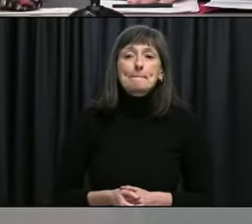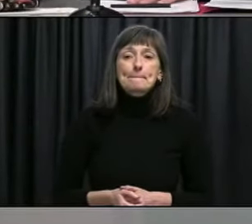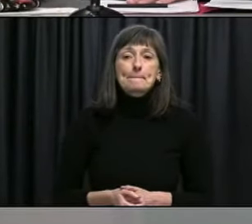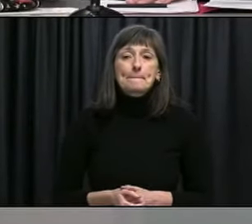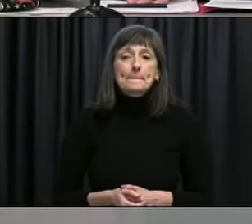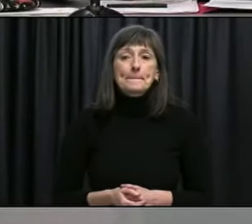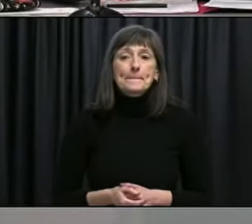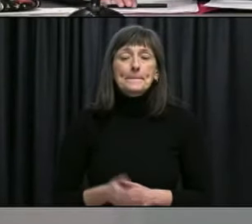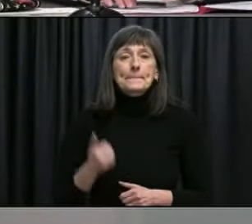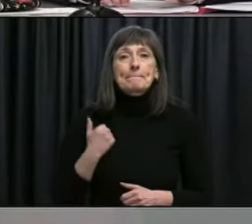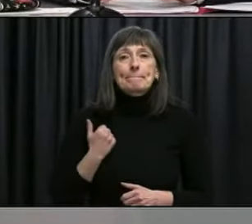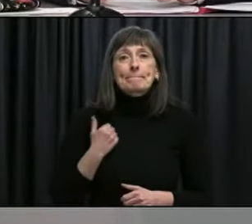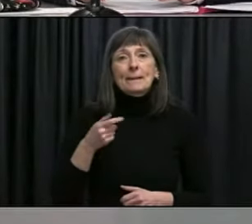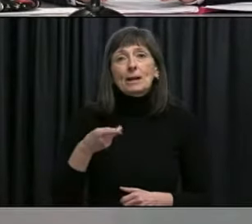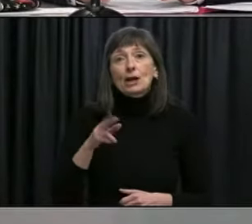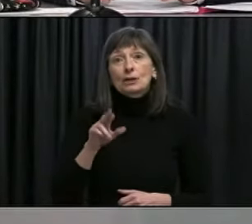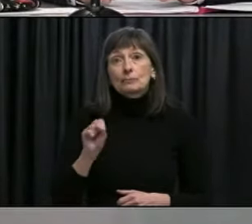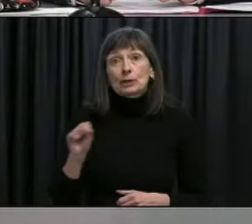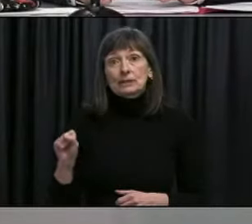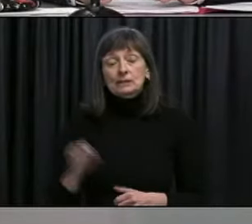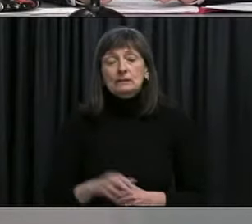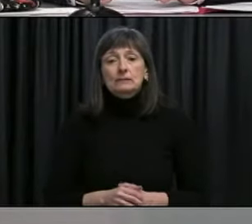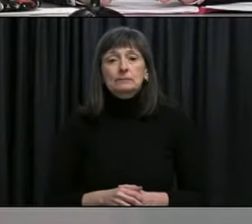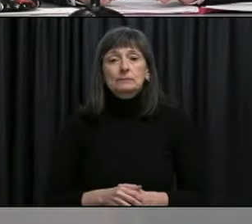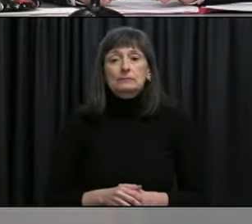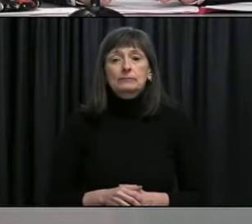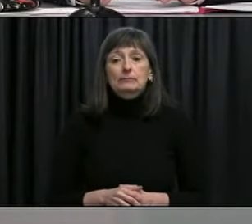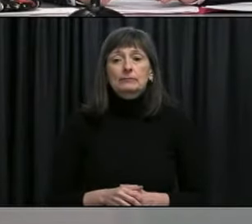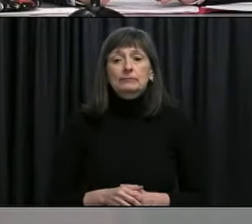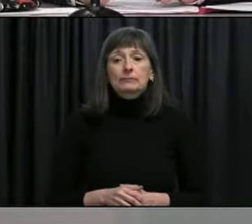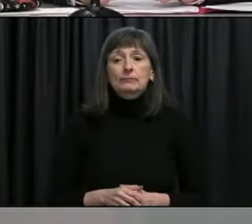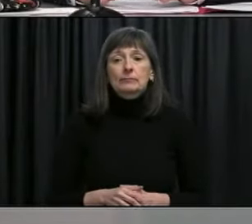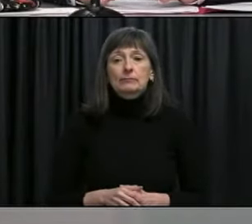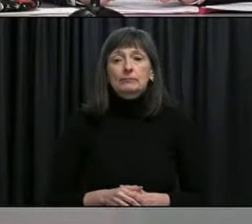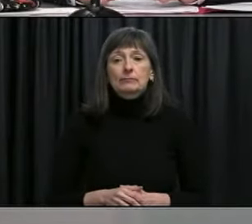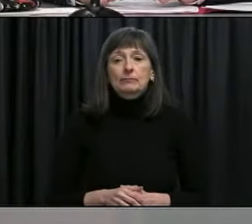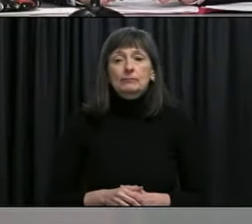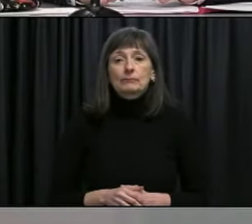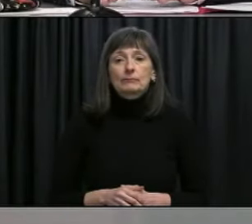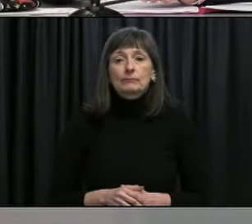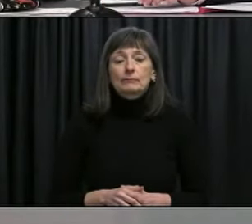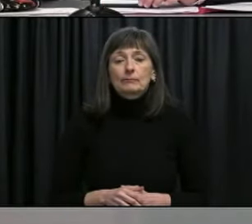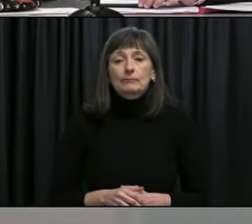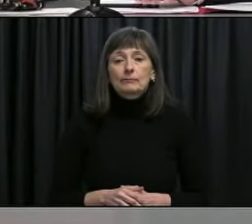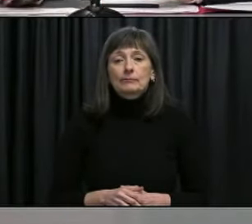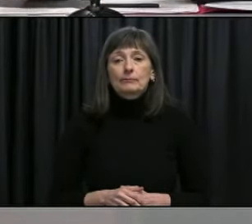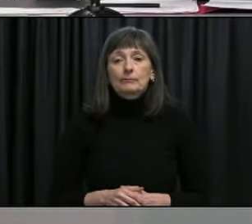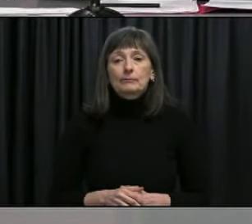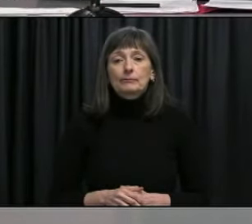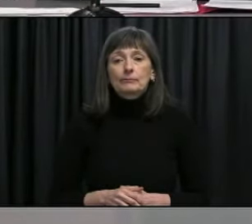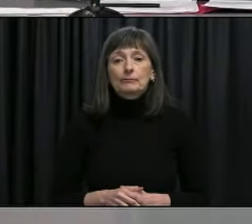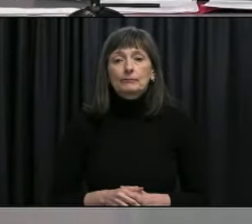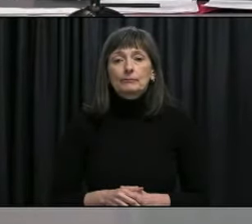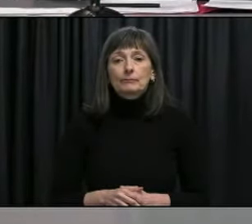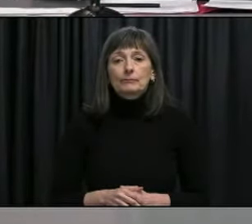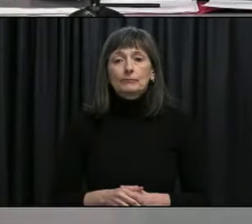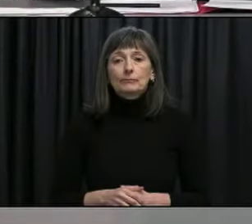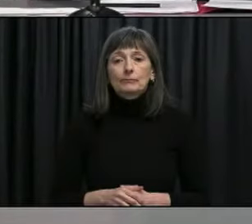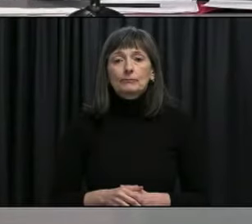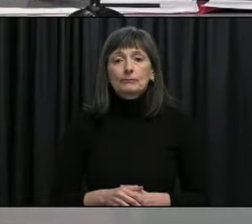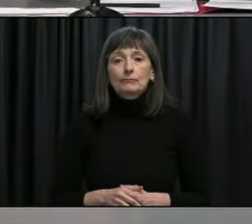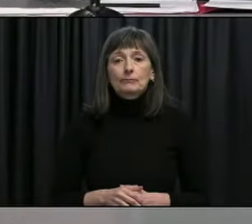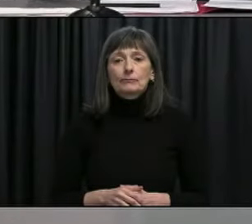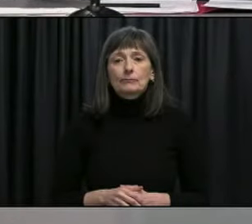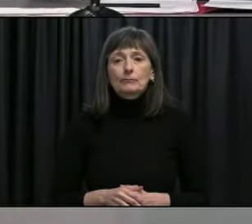danielle edwards with the canadian press do you have a final question yes um i am curious about the